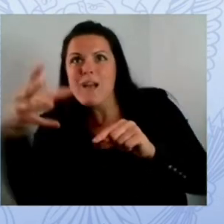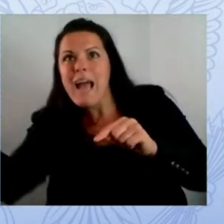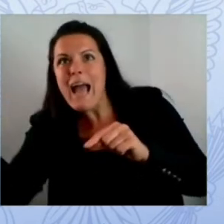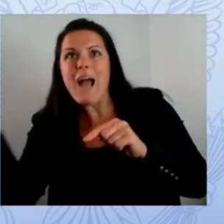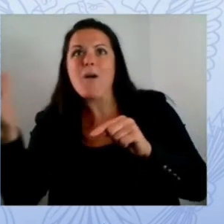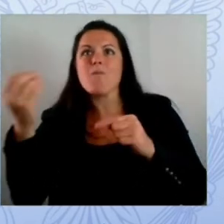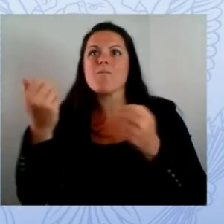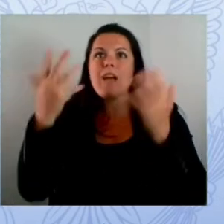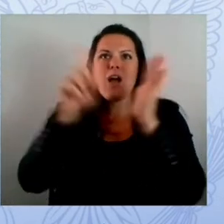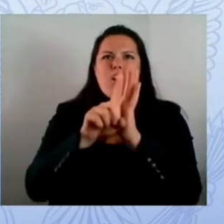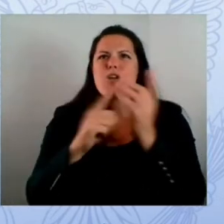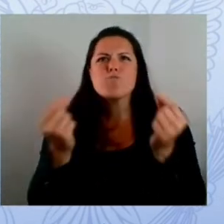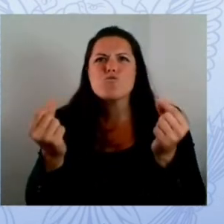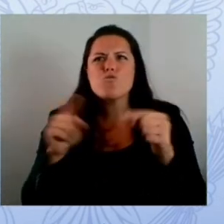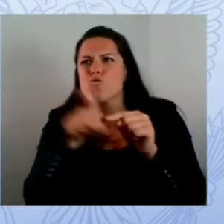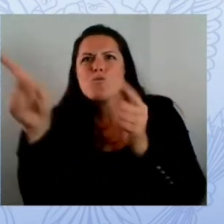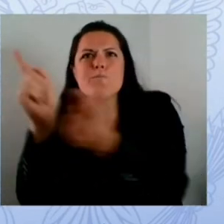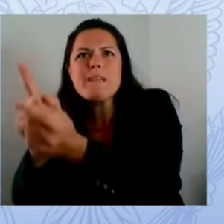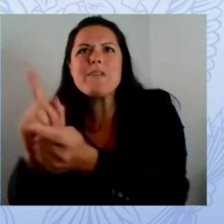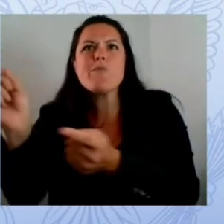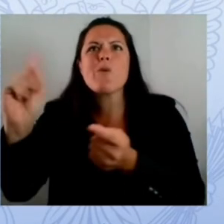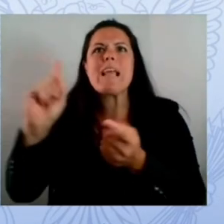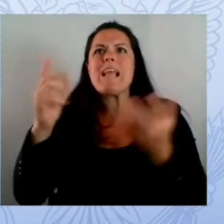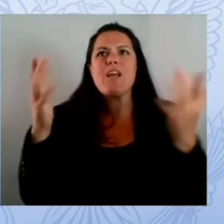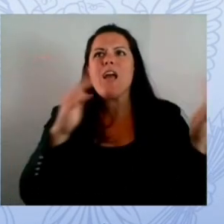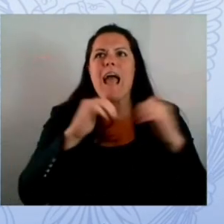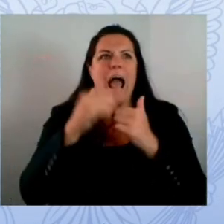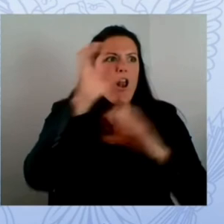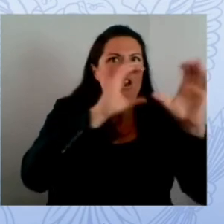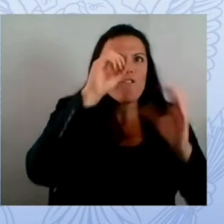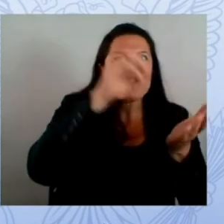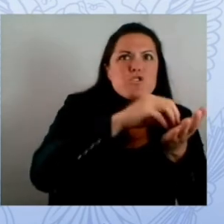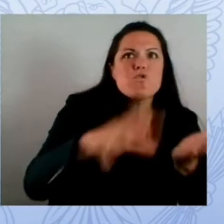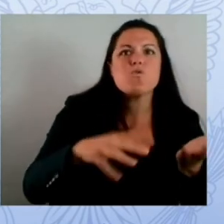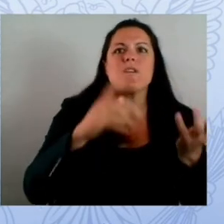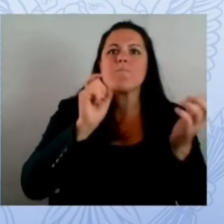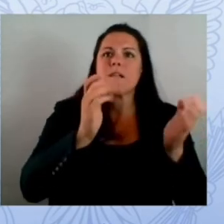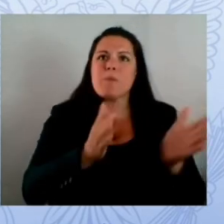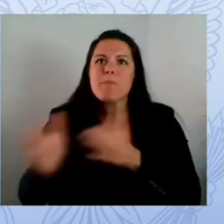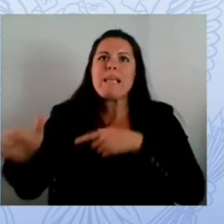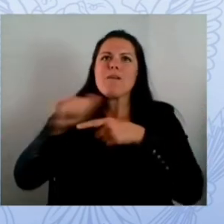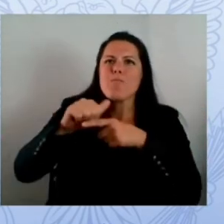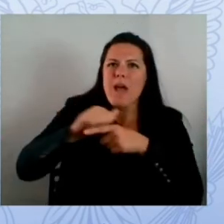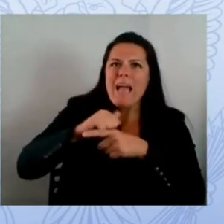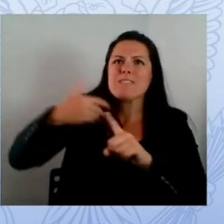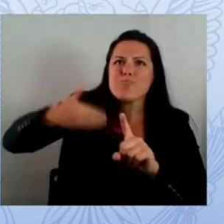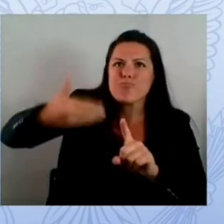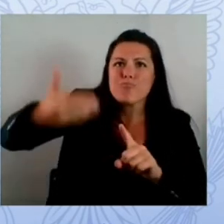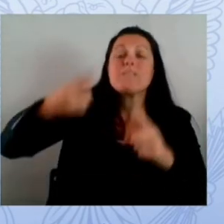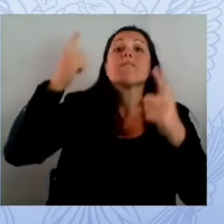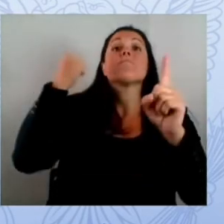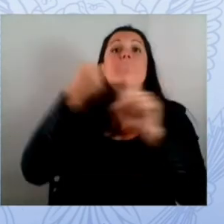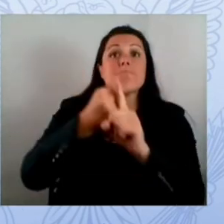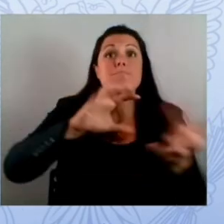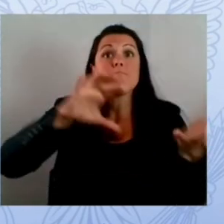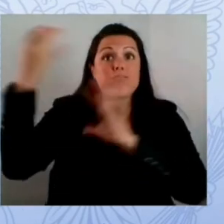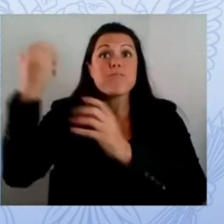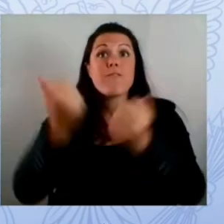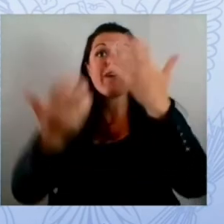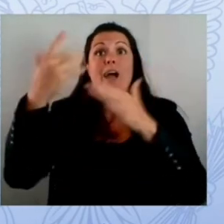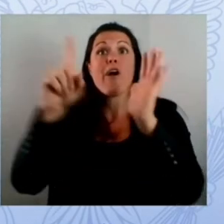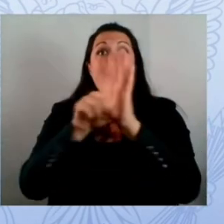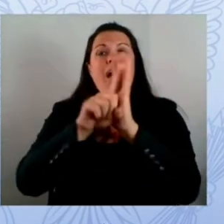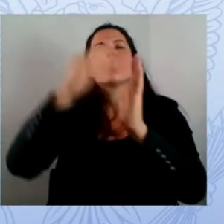and given the limited resources that you all have like what are we supposed to do to prepare we have limited resources and if we have funding